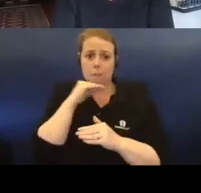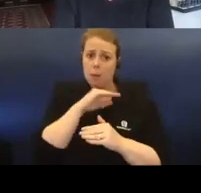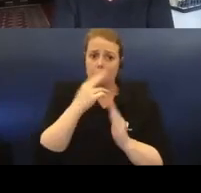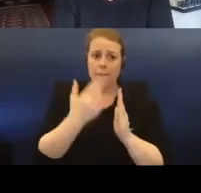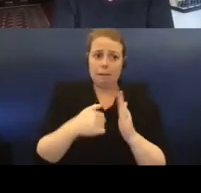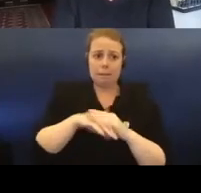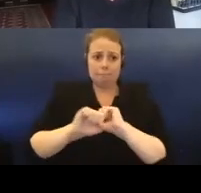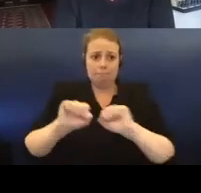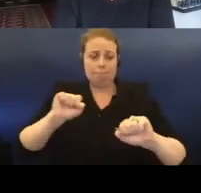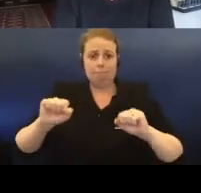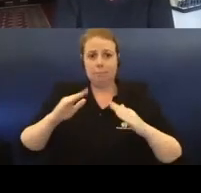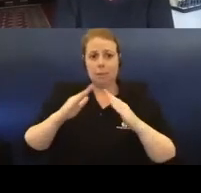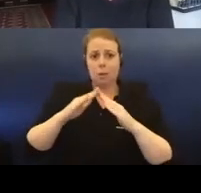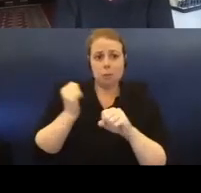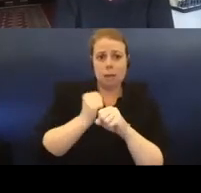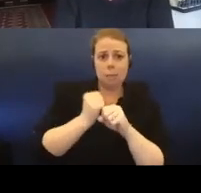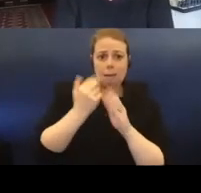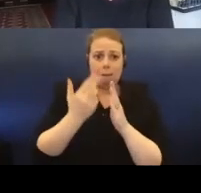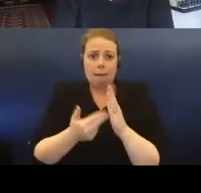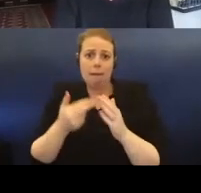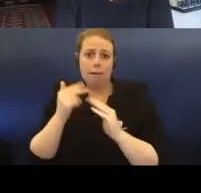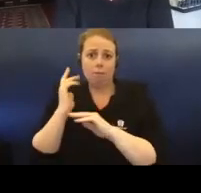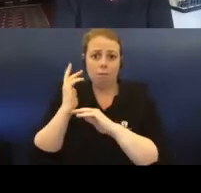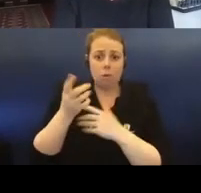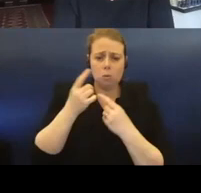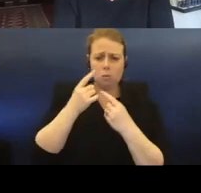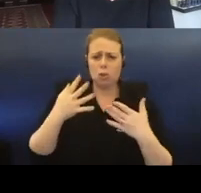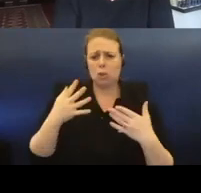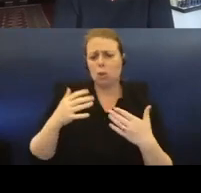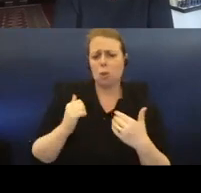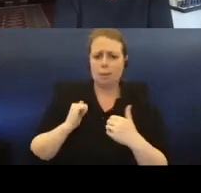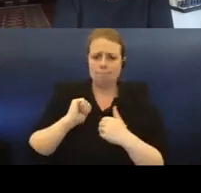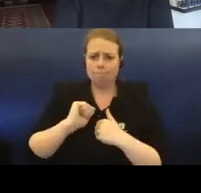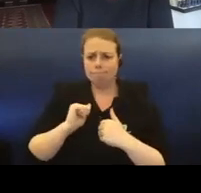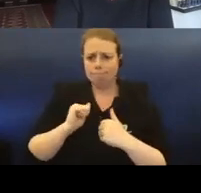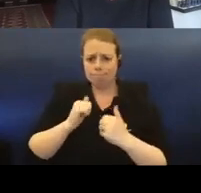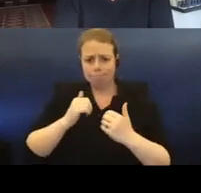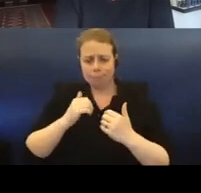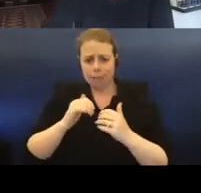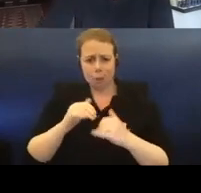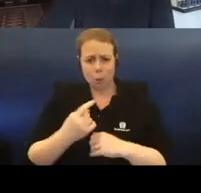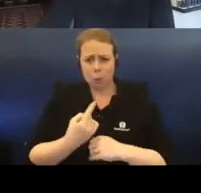studios, making art and films, revealing their incredible, rich, unique, and fascinating worlds.